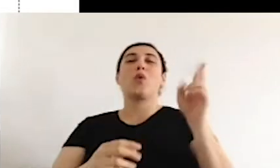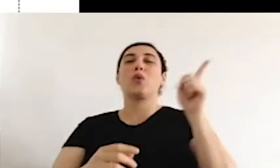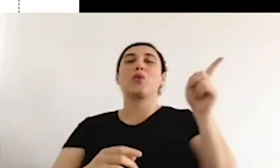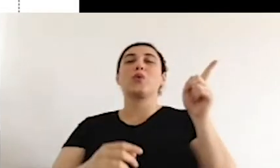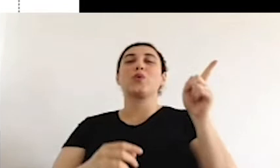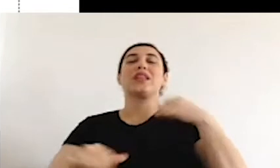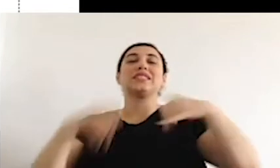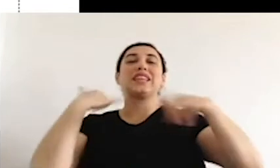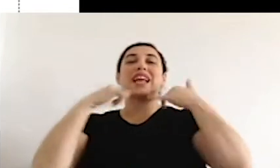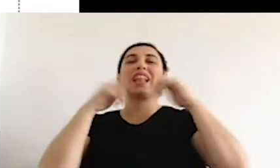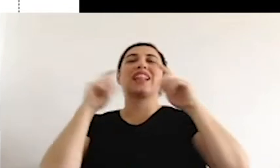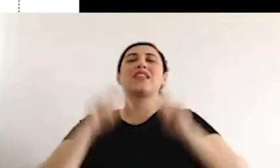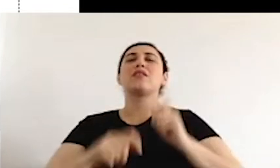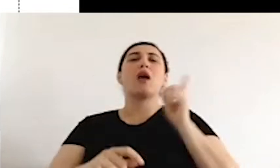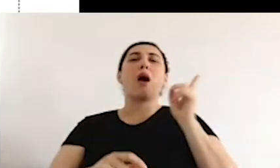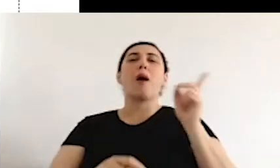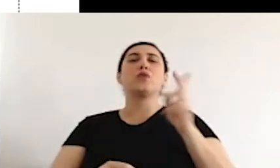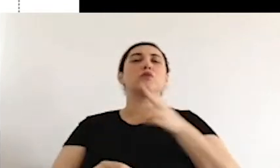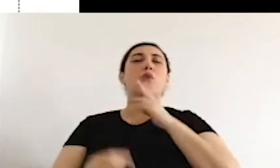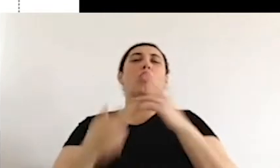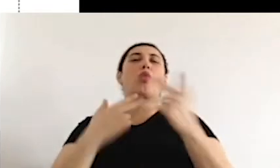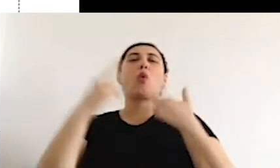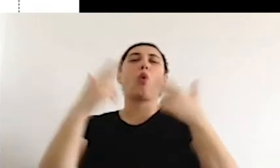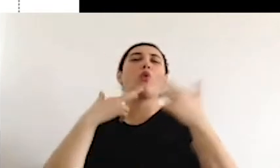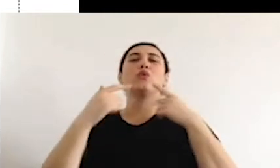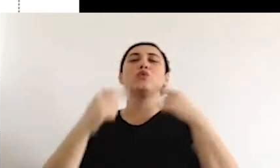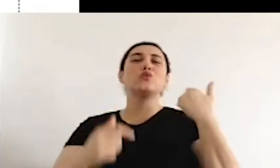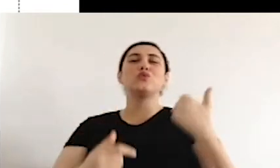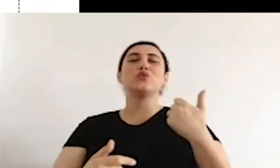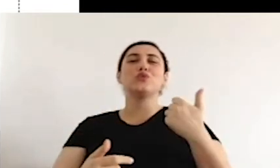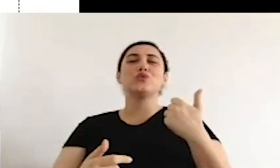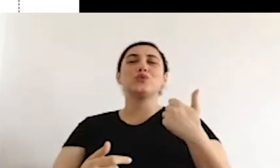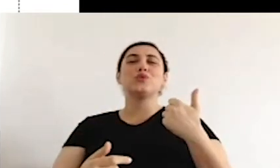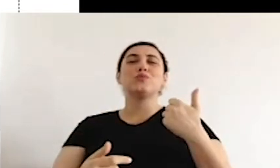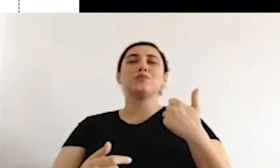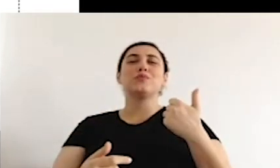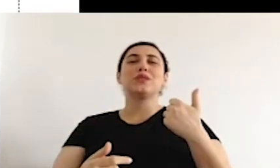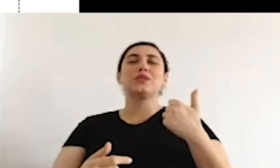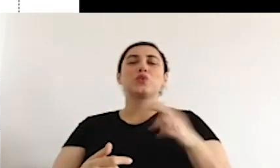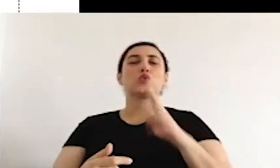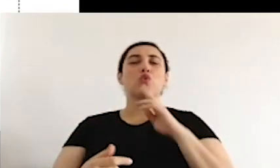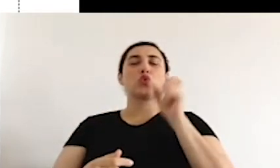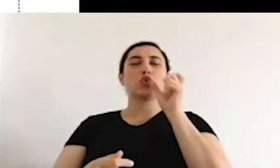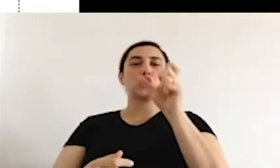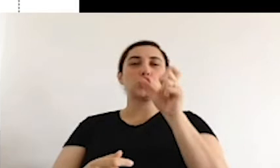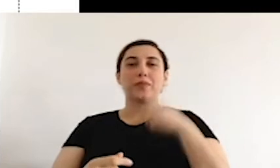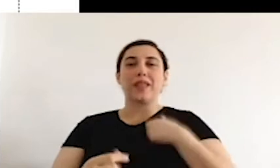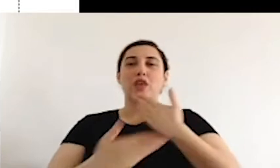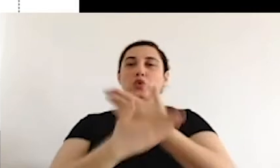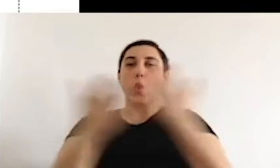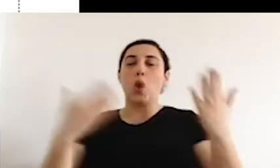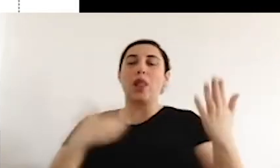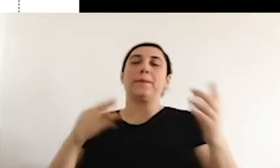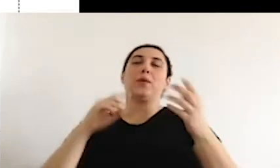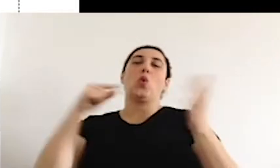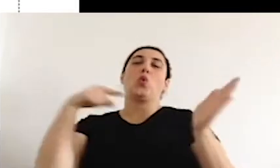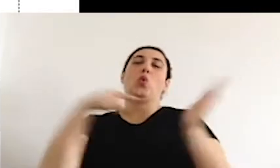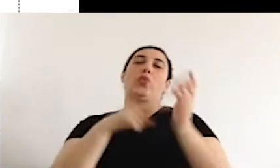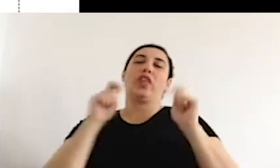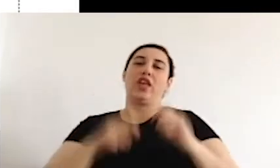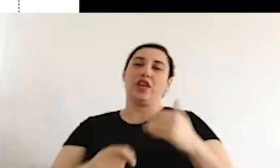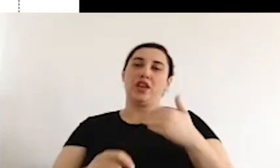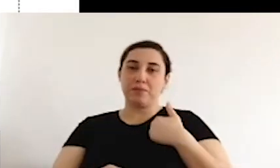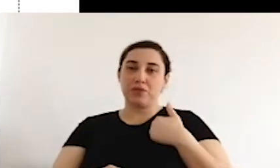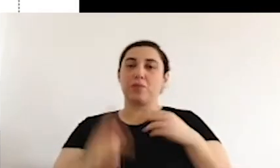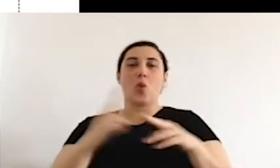I have listened to the most recent press conference of the Secretary General of WHO.